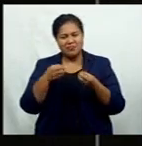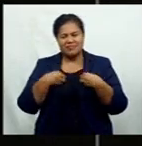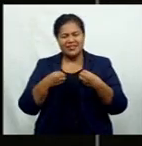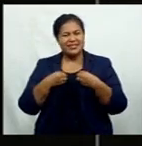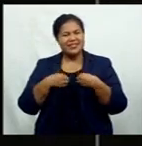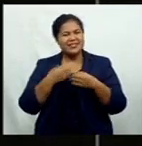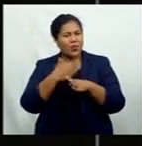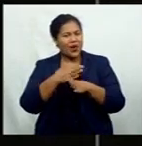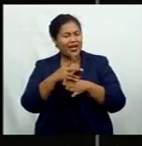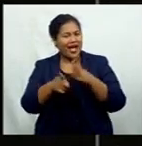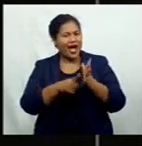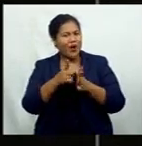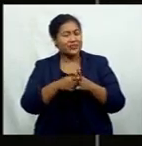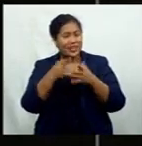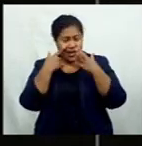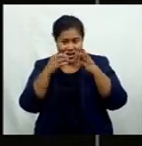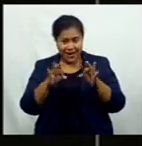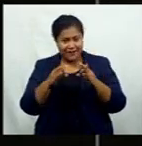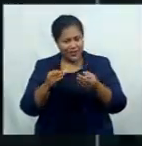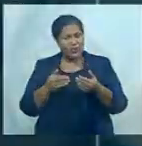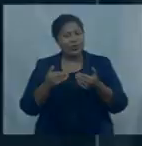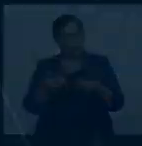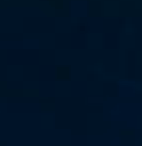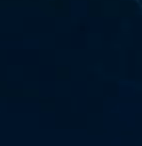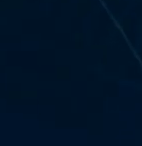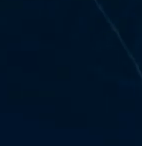relaxations expected in coming months.